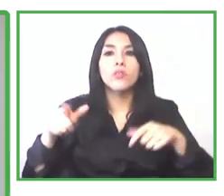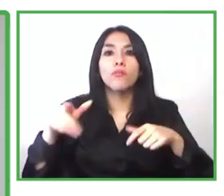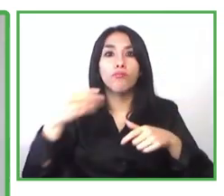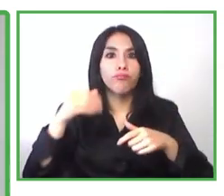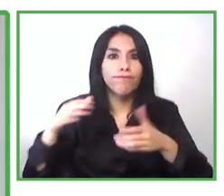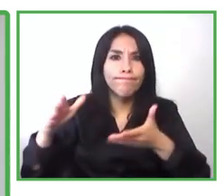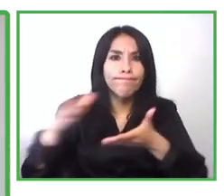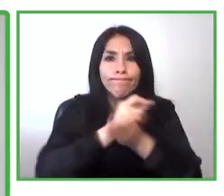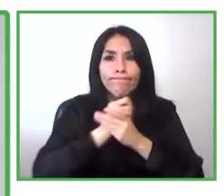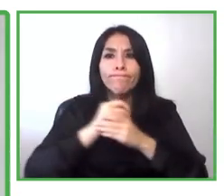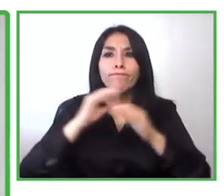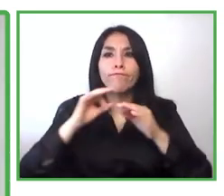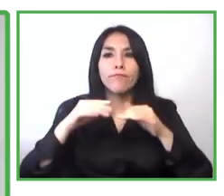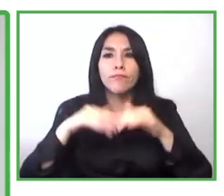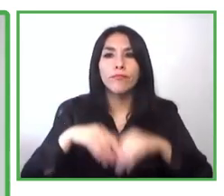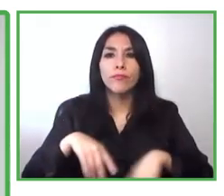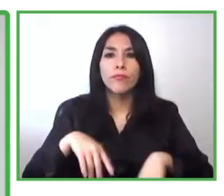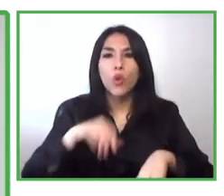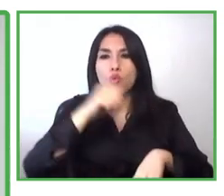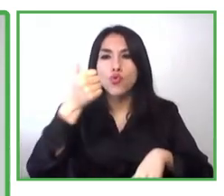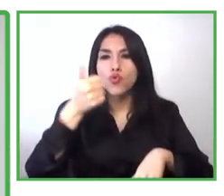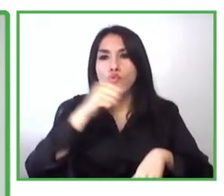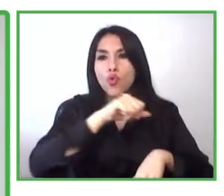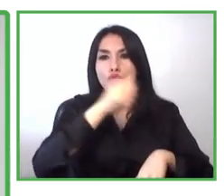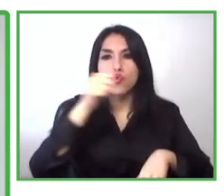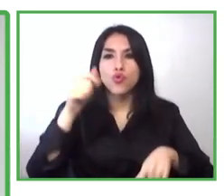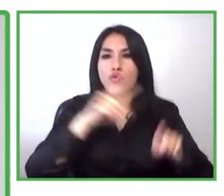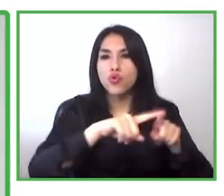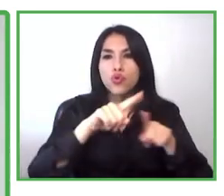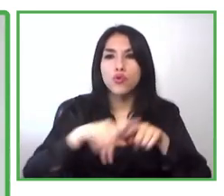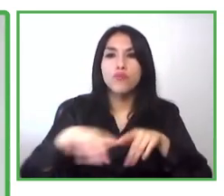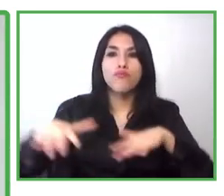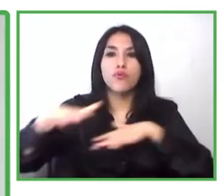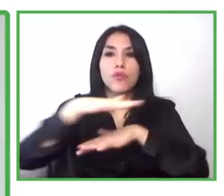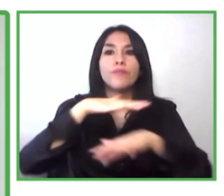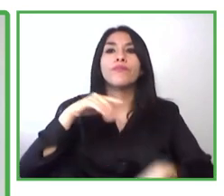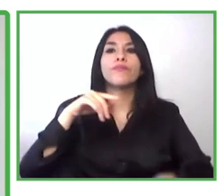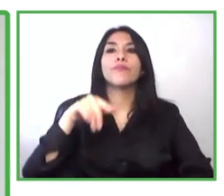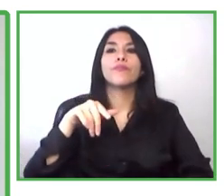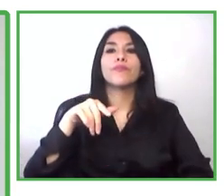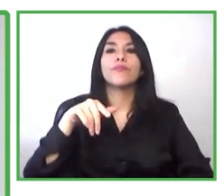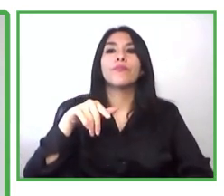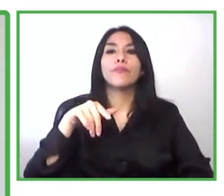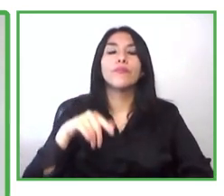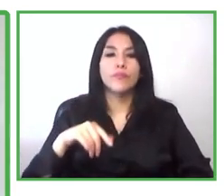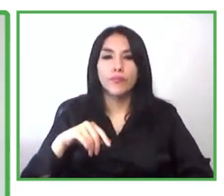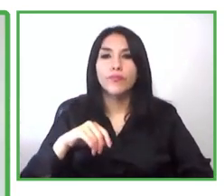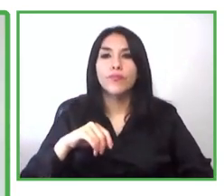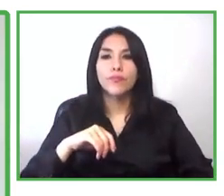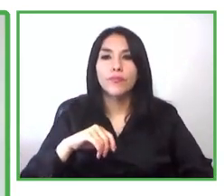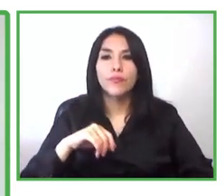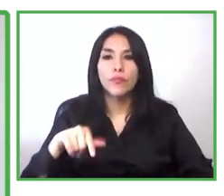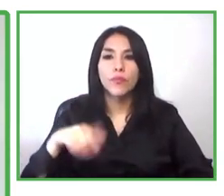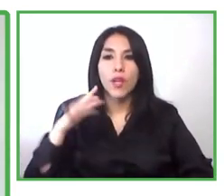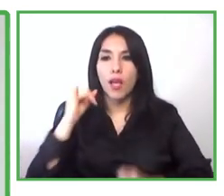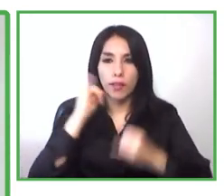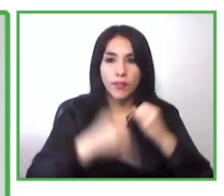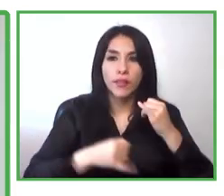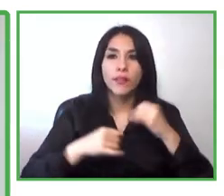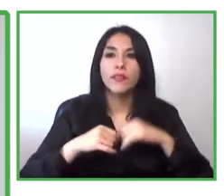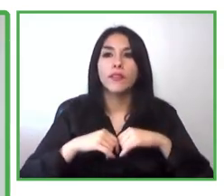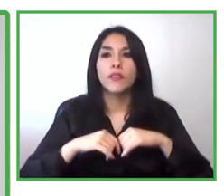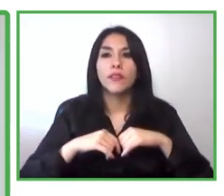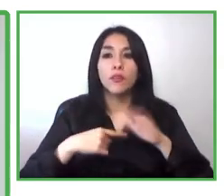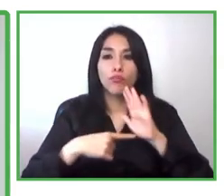and other issues that are also uh important for the entrepreneurship system also that is uh an